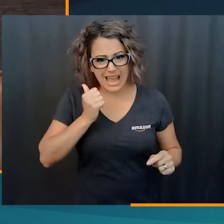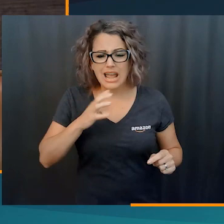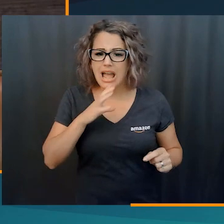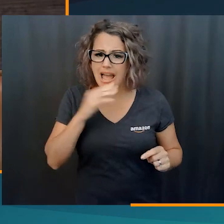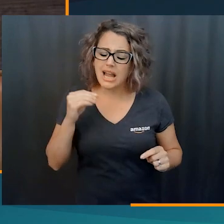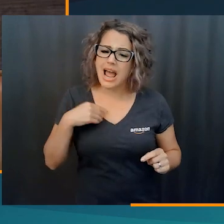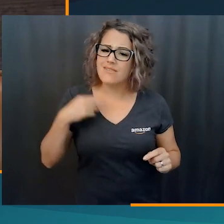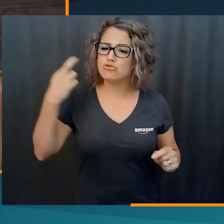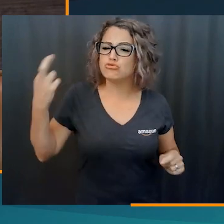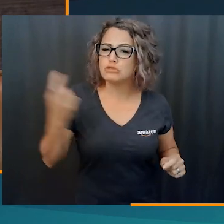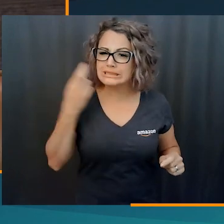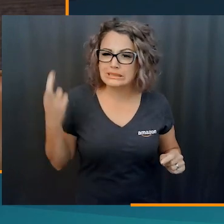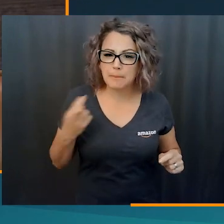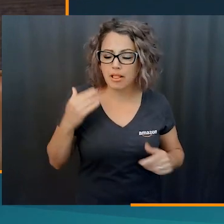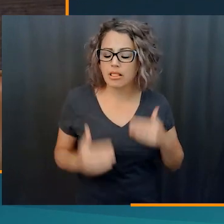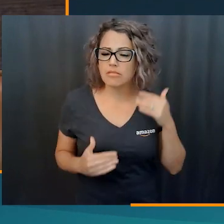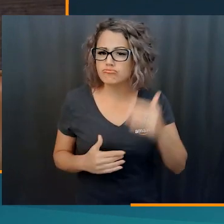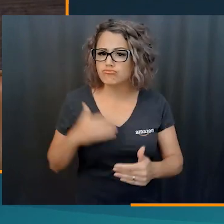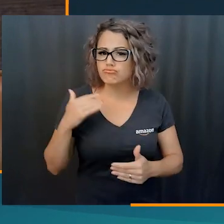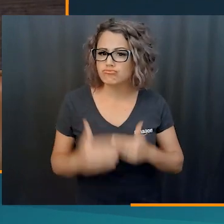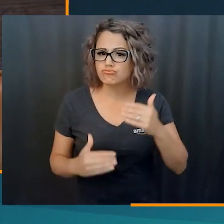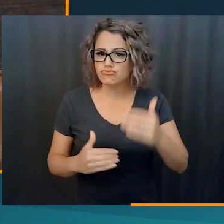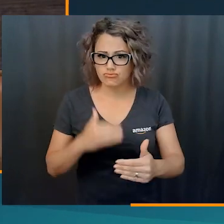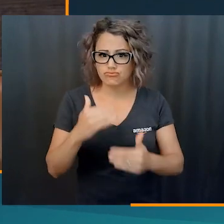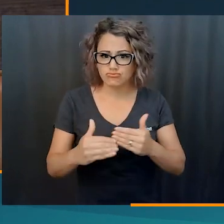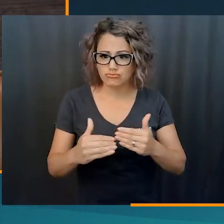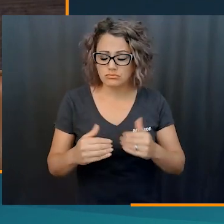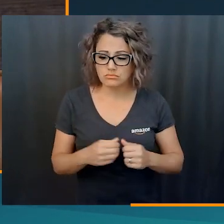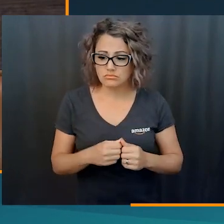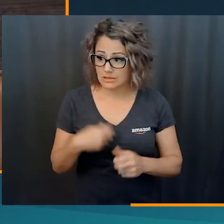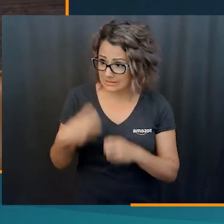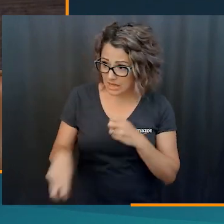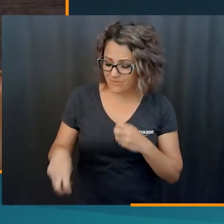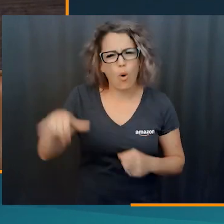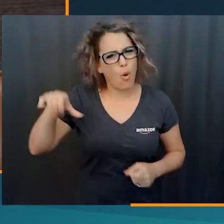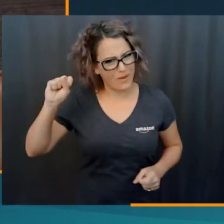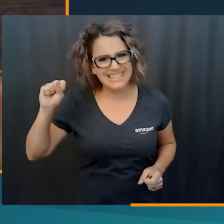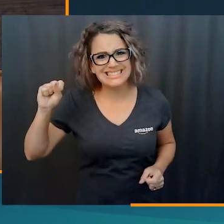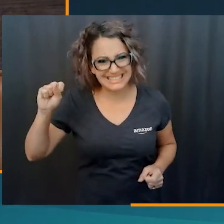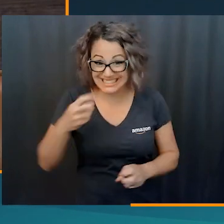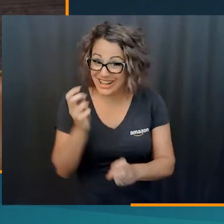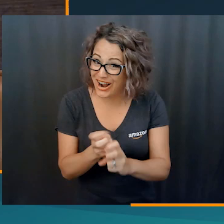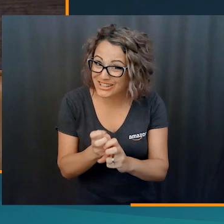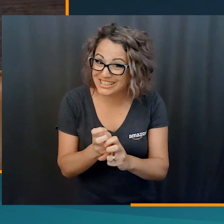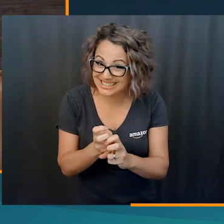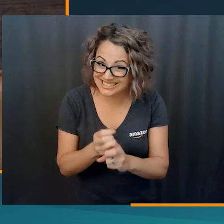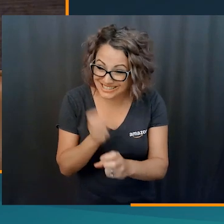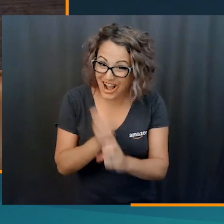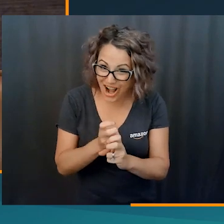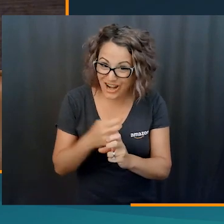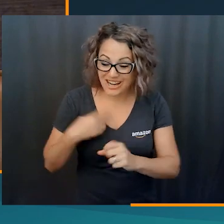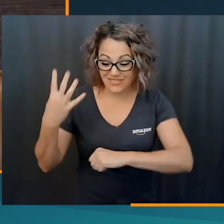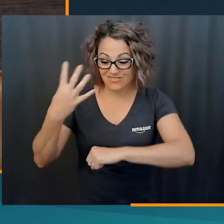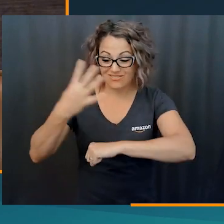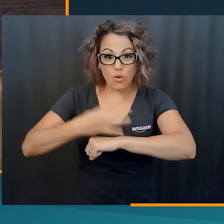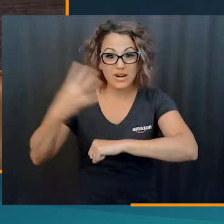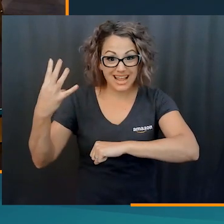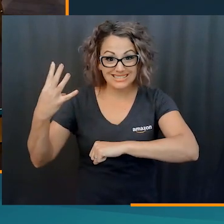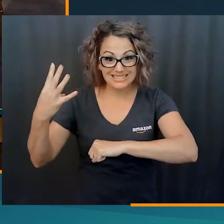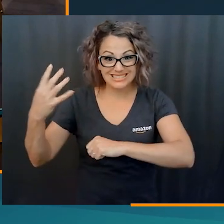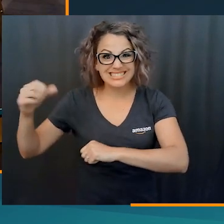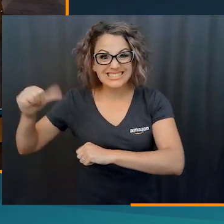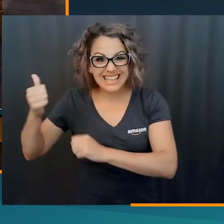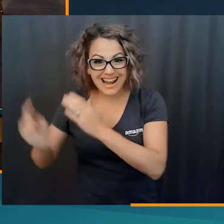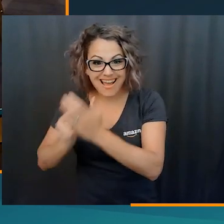we do it within a like a reasonable flow. I think that's my personal perspective. Is it tough? Yes, it's